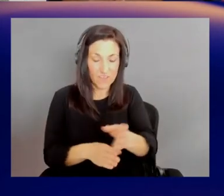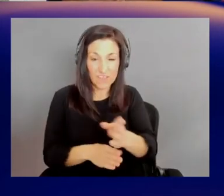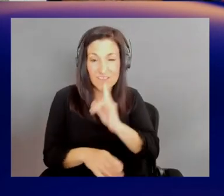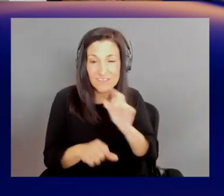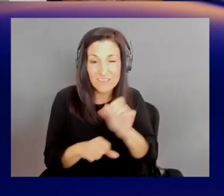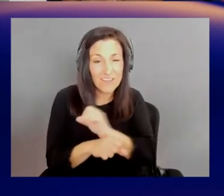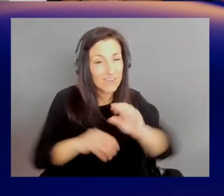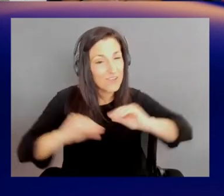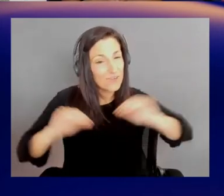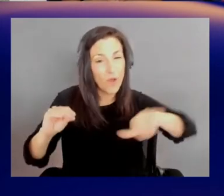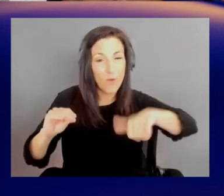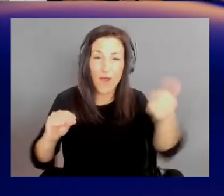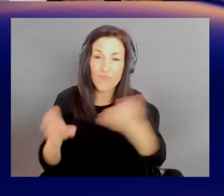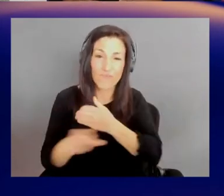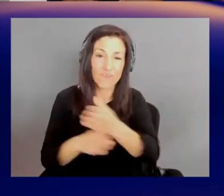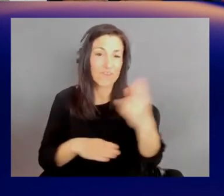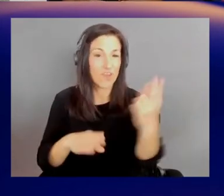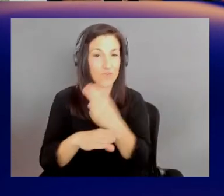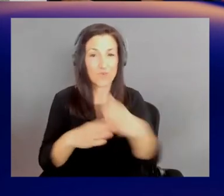variant call files.